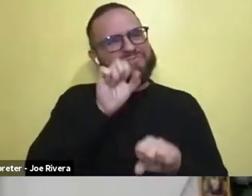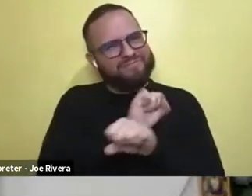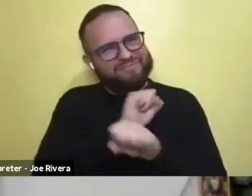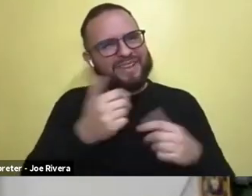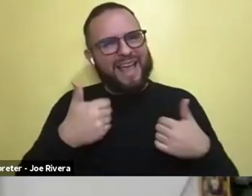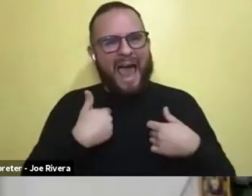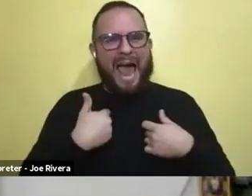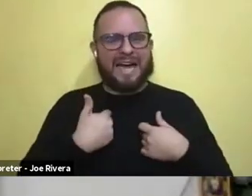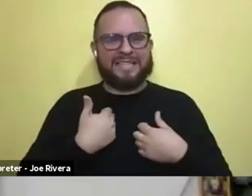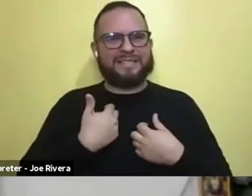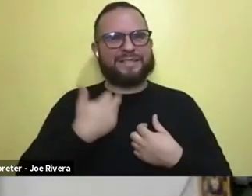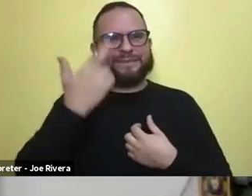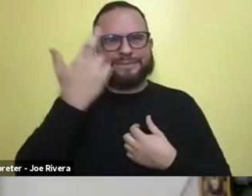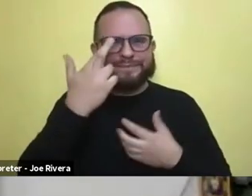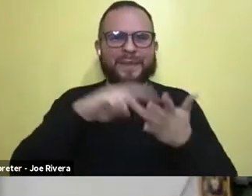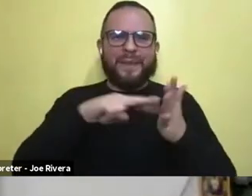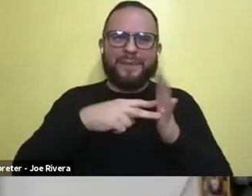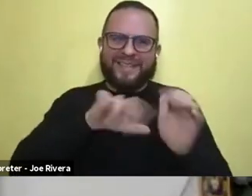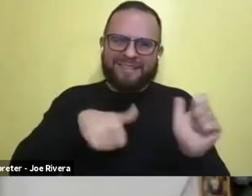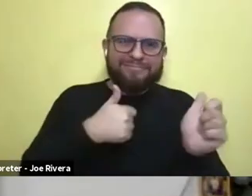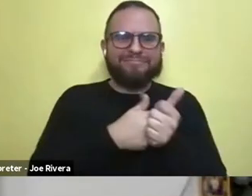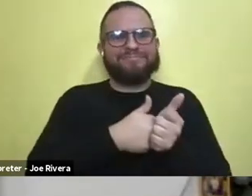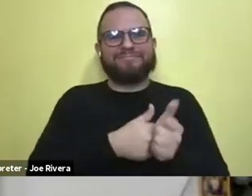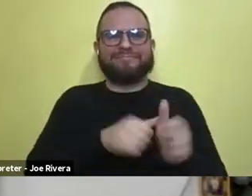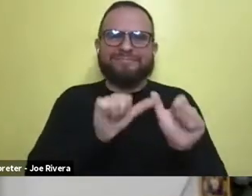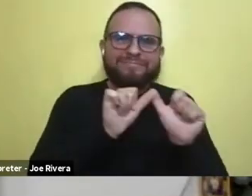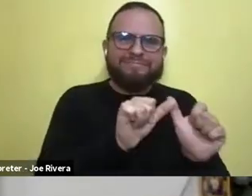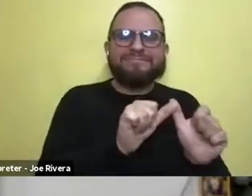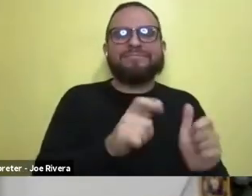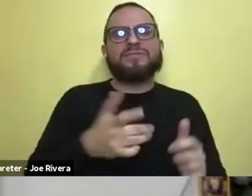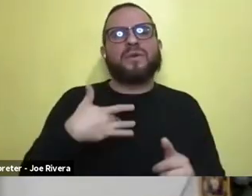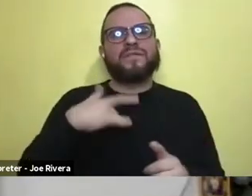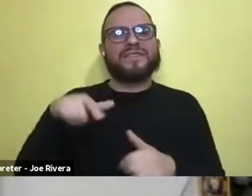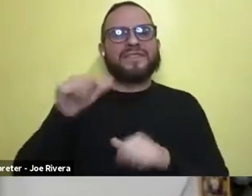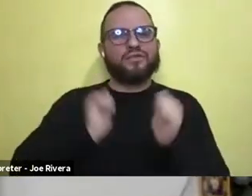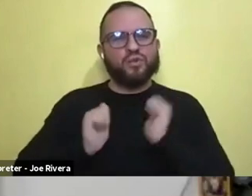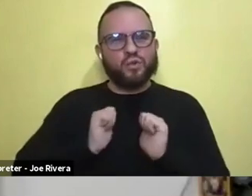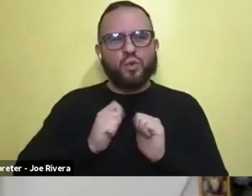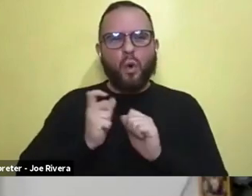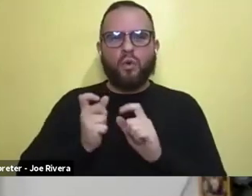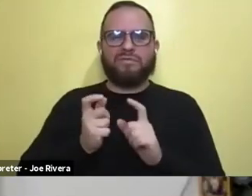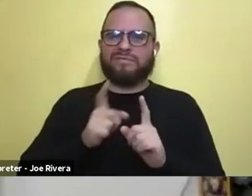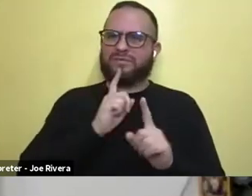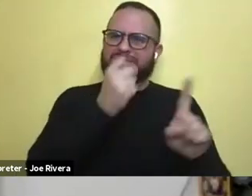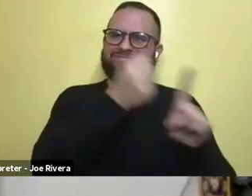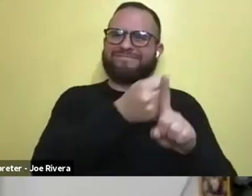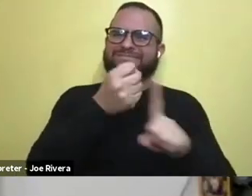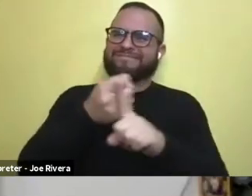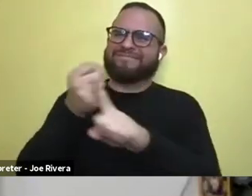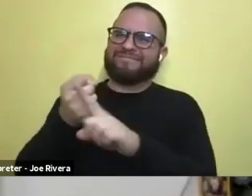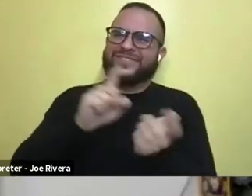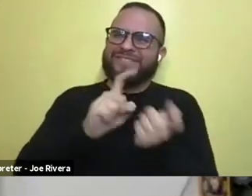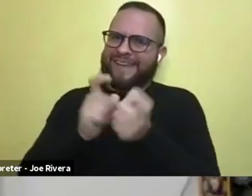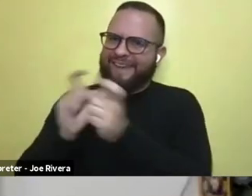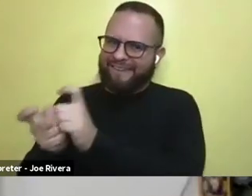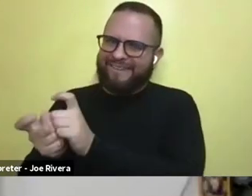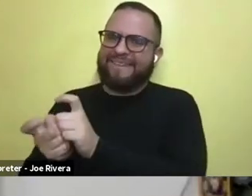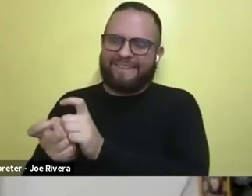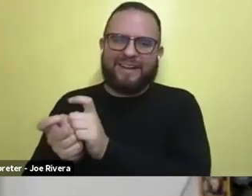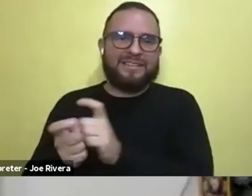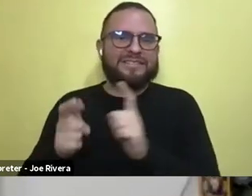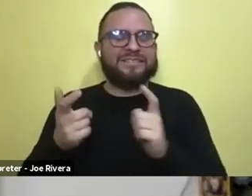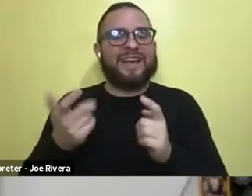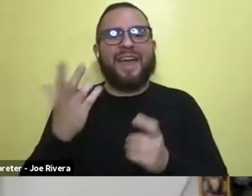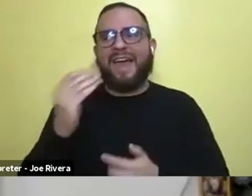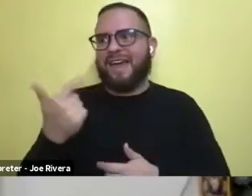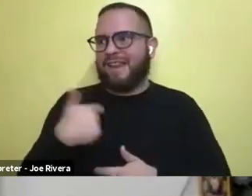this show really is making a change. And, um, you know, as an actor, that's all we can really hope for is that through our acting,